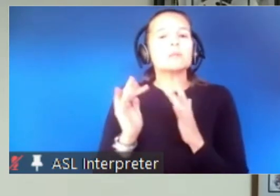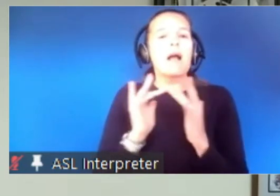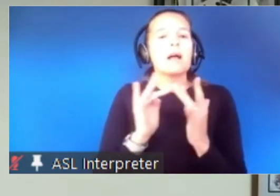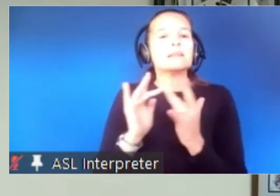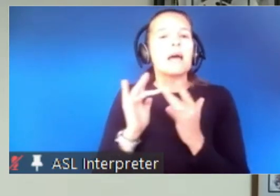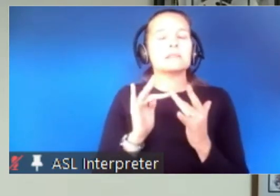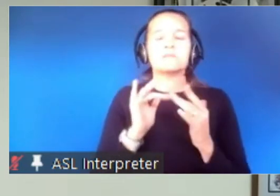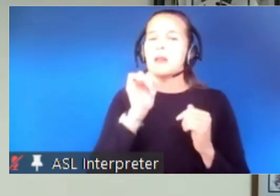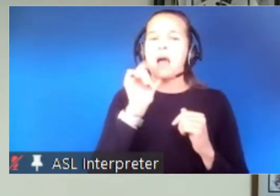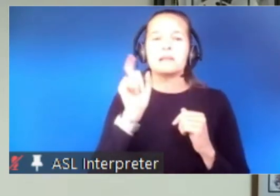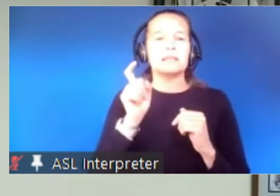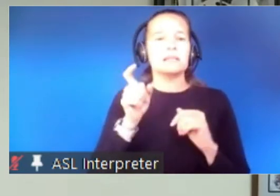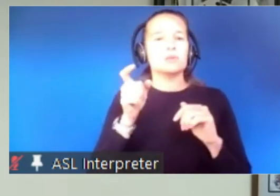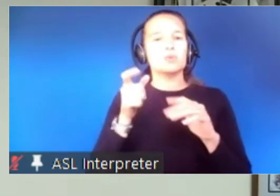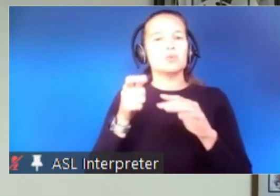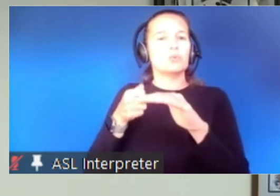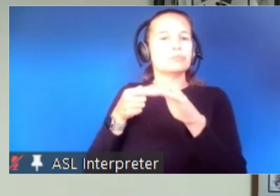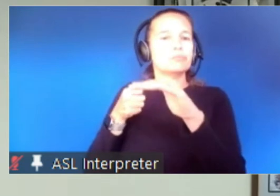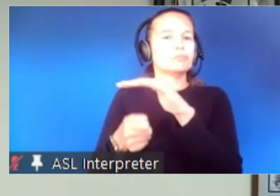quarantine